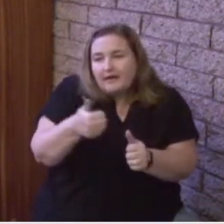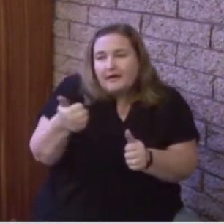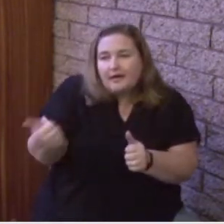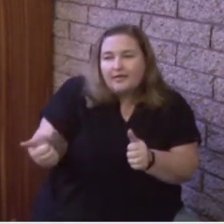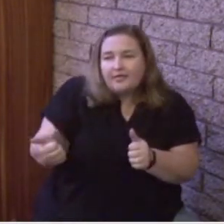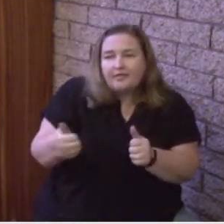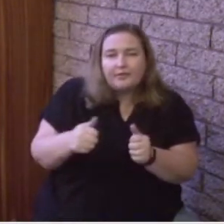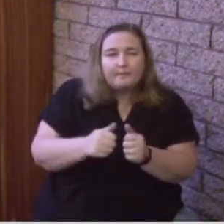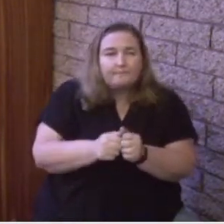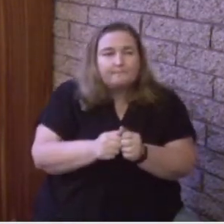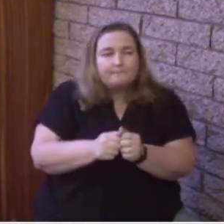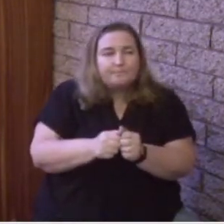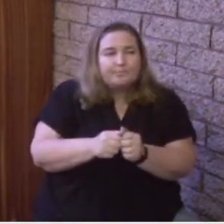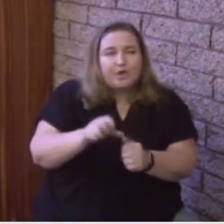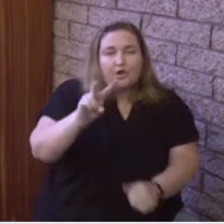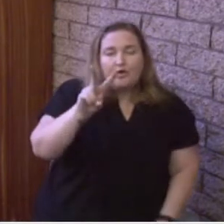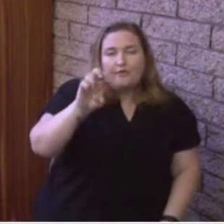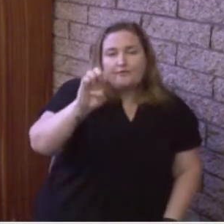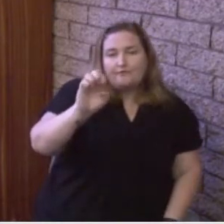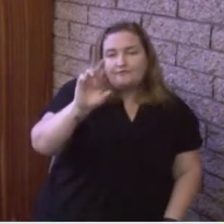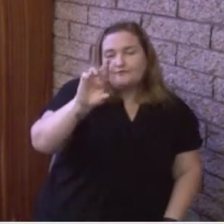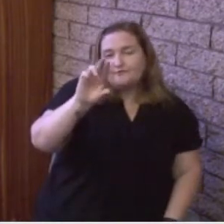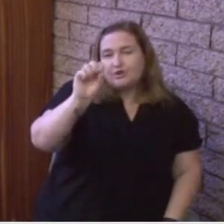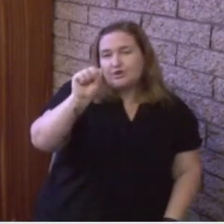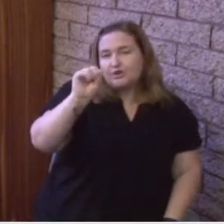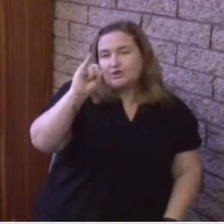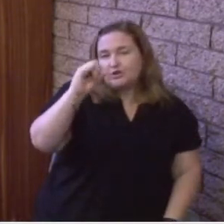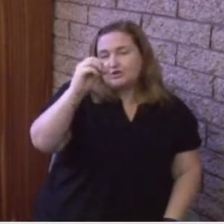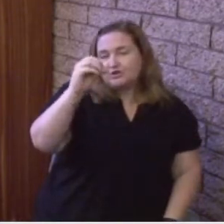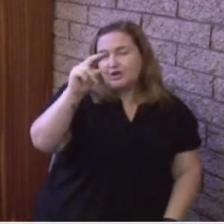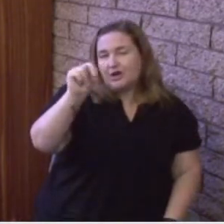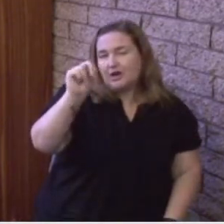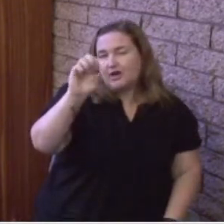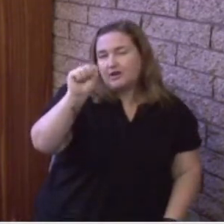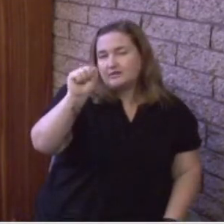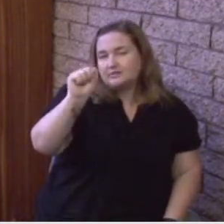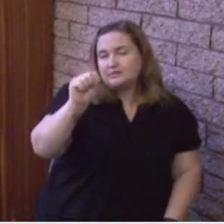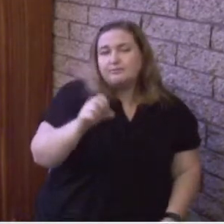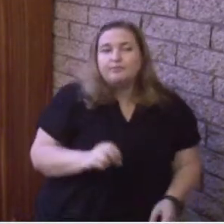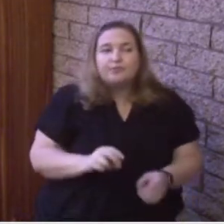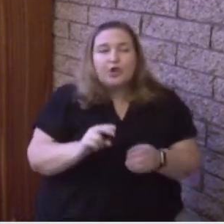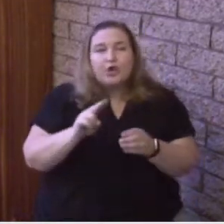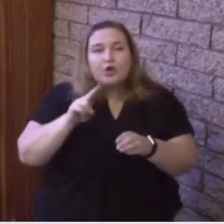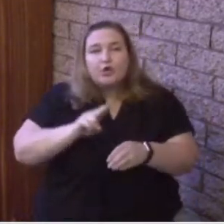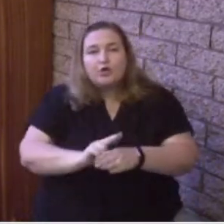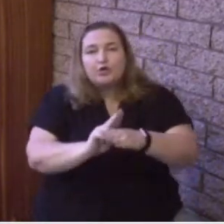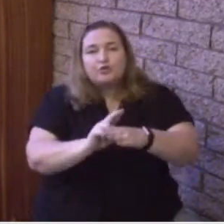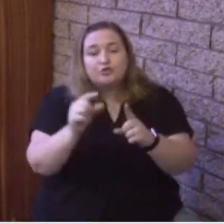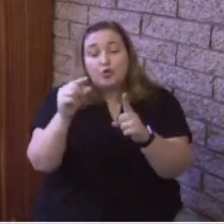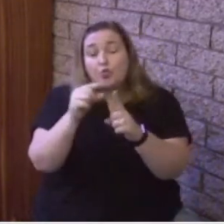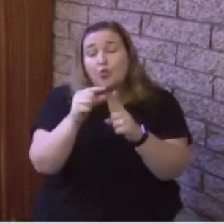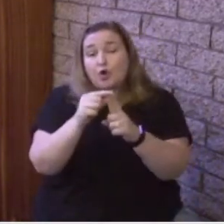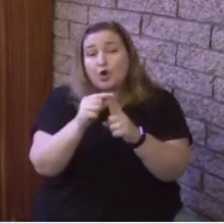it uses the word advocate or counselor. I like that idea of a counselor.